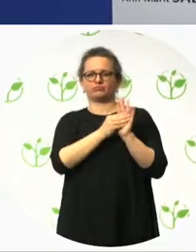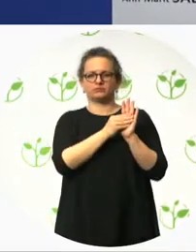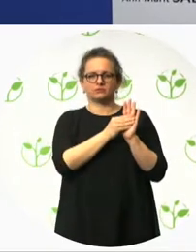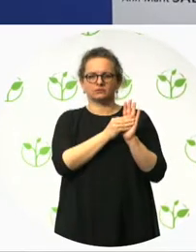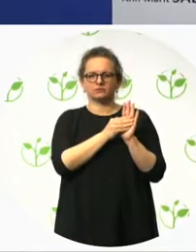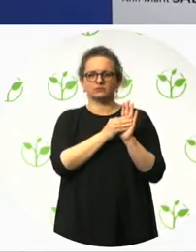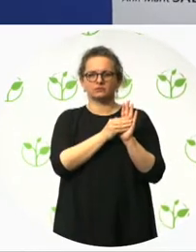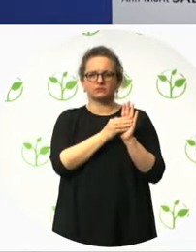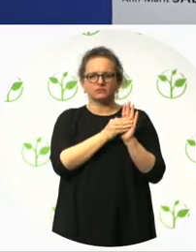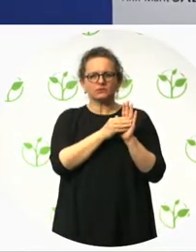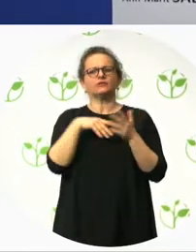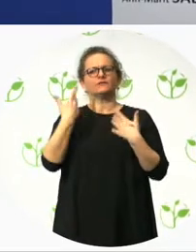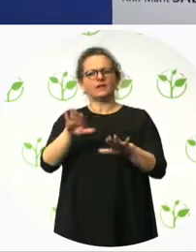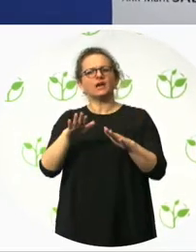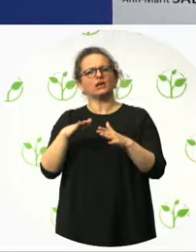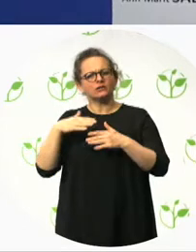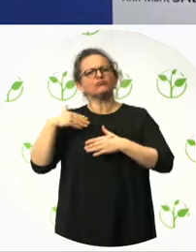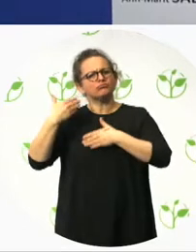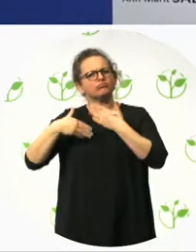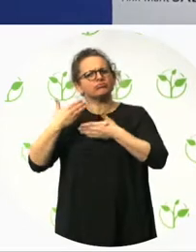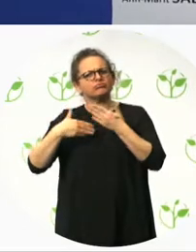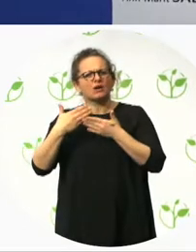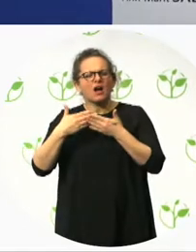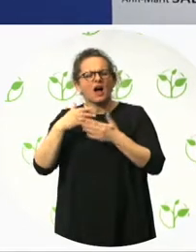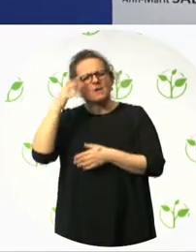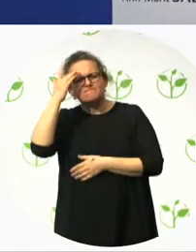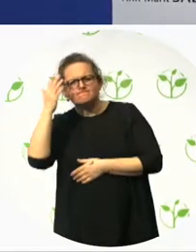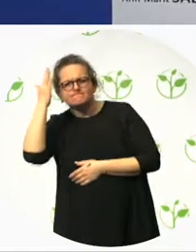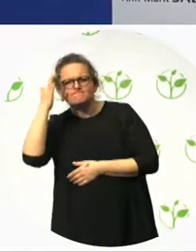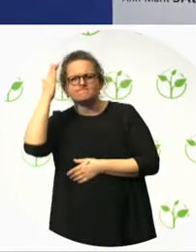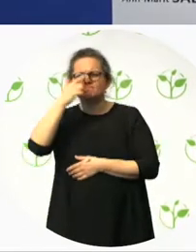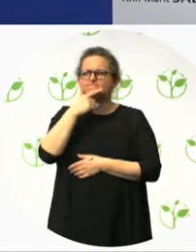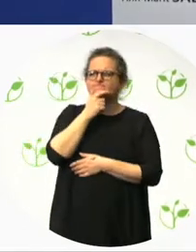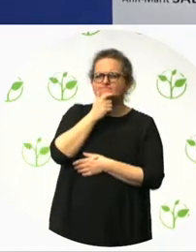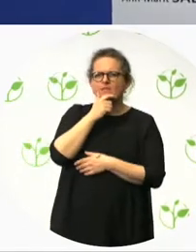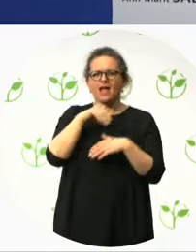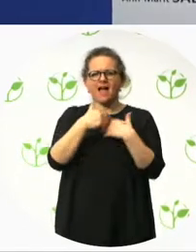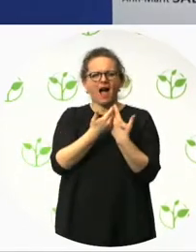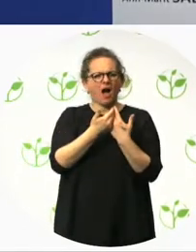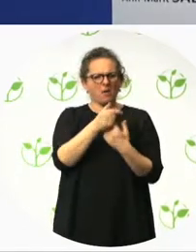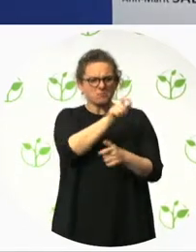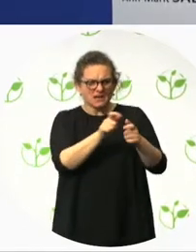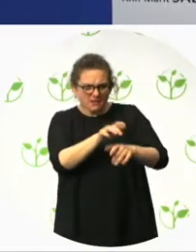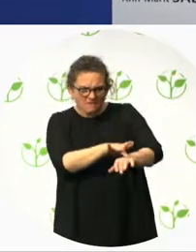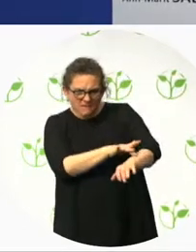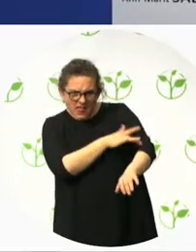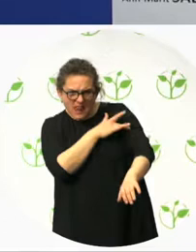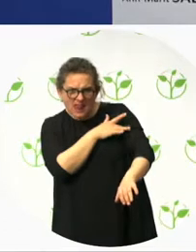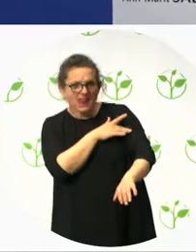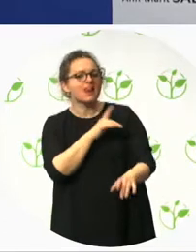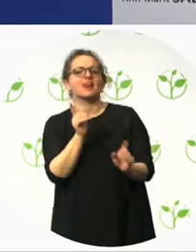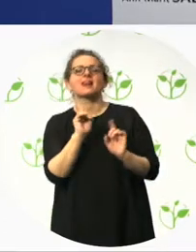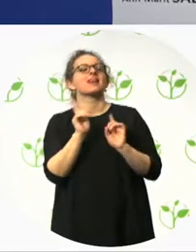works. Key ingredients from an Irish perspective. talk about understanding difference. I think we heard great